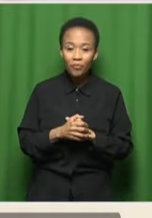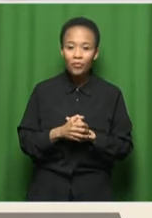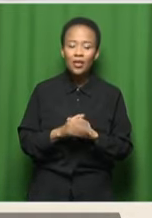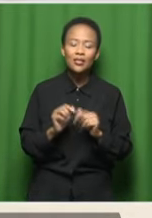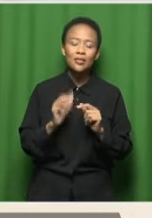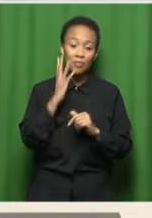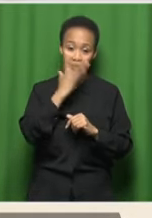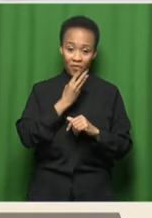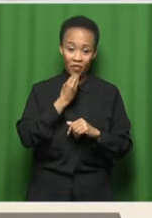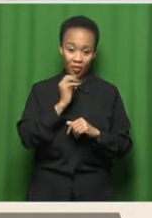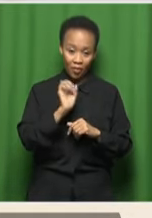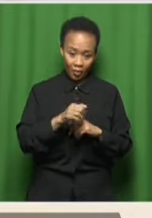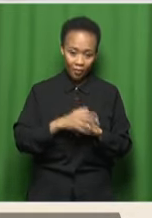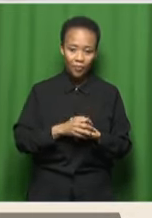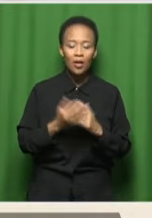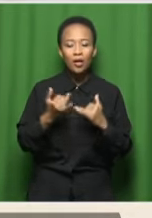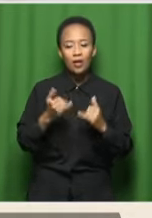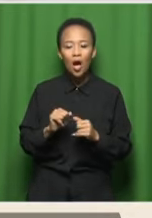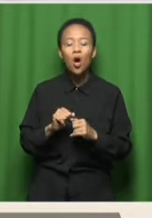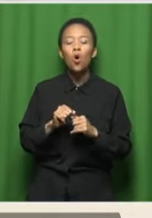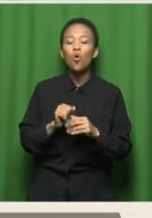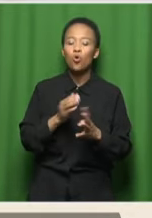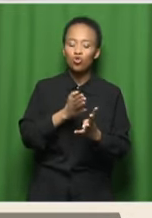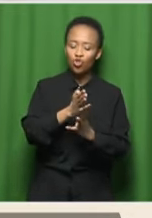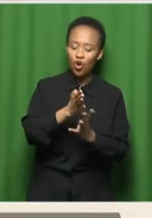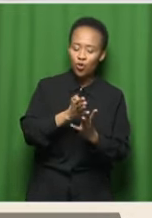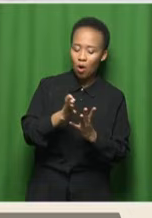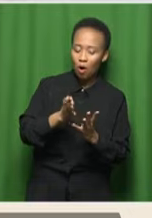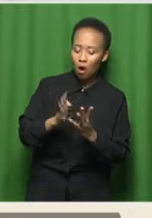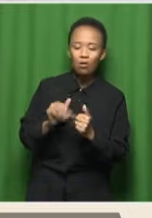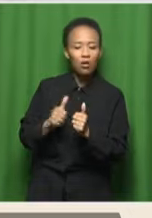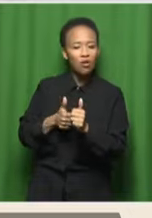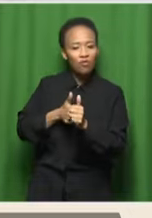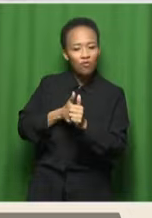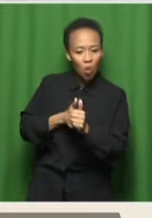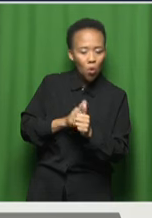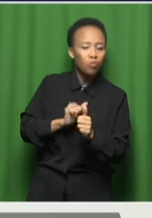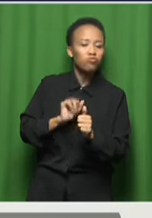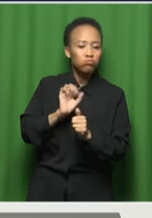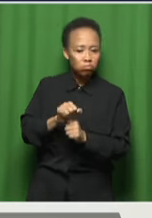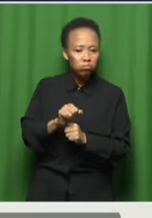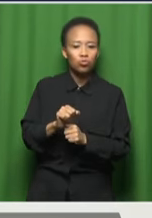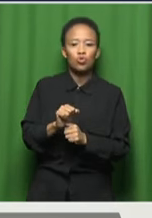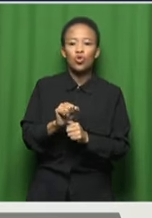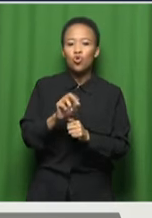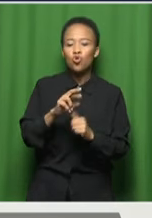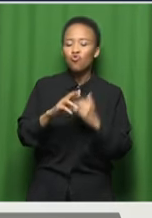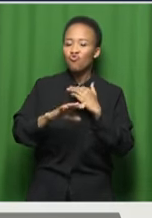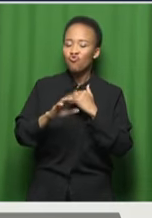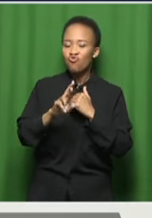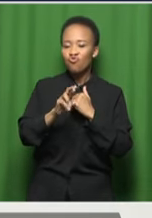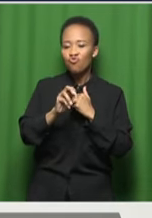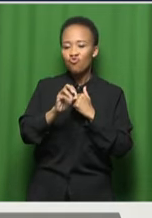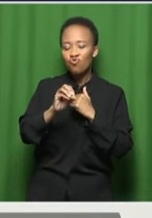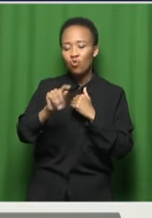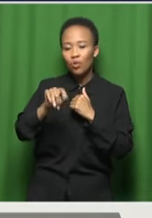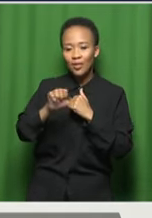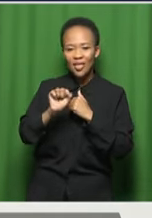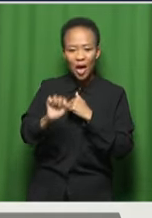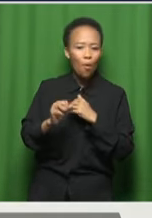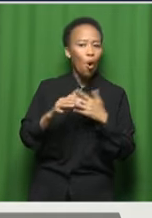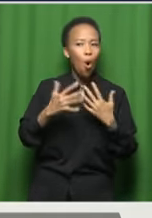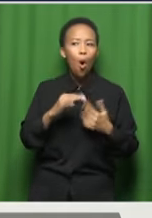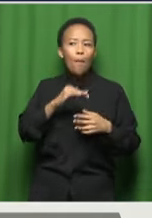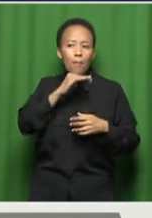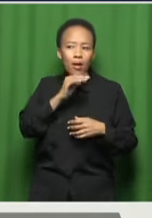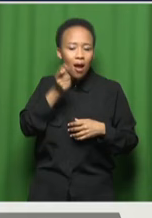staying true to their roots and staying true to the essence of what jazz music is? So, um, as